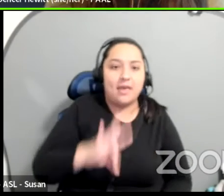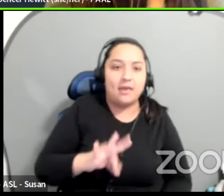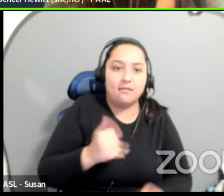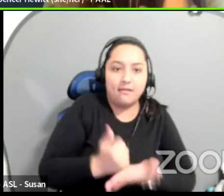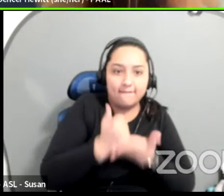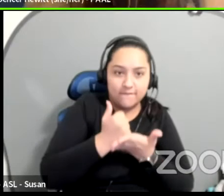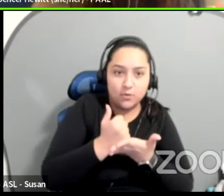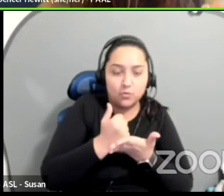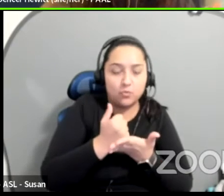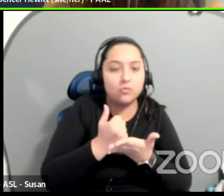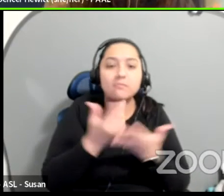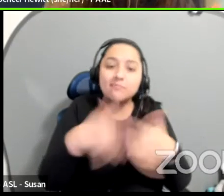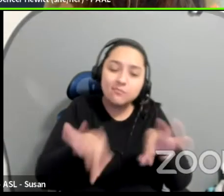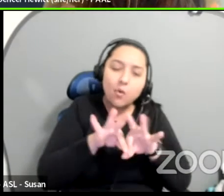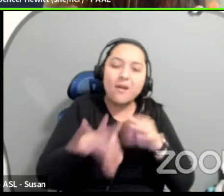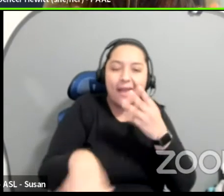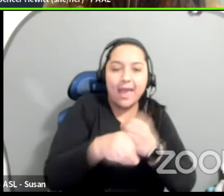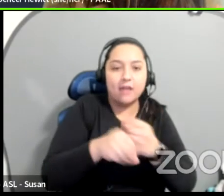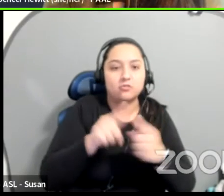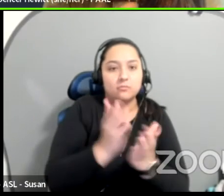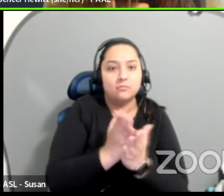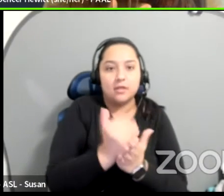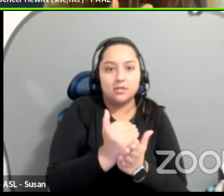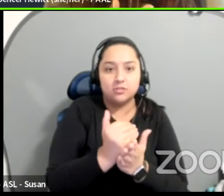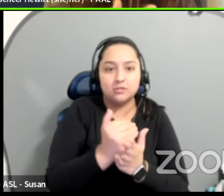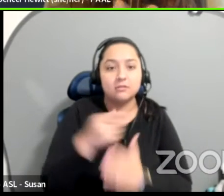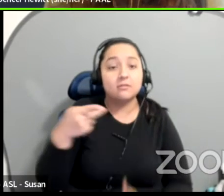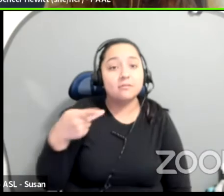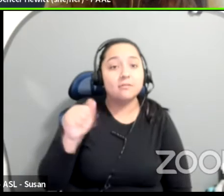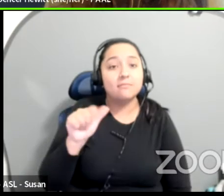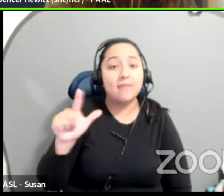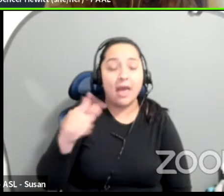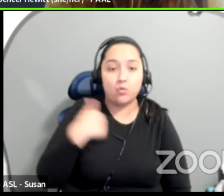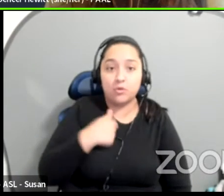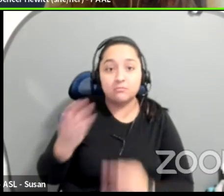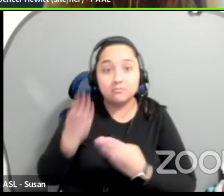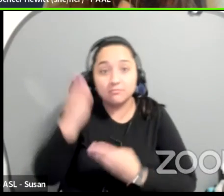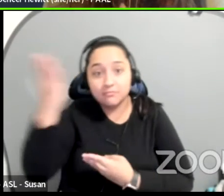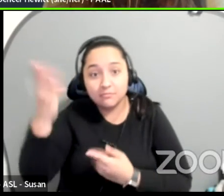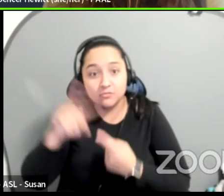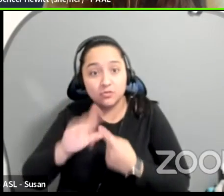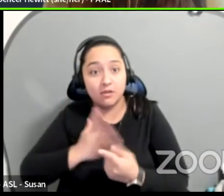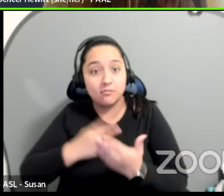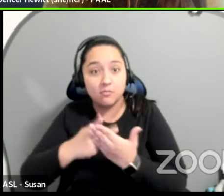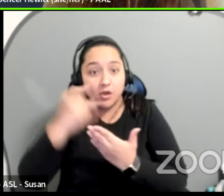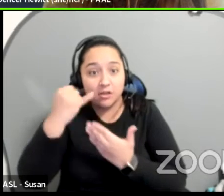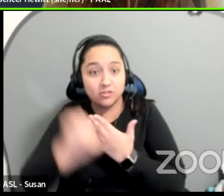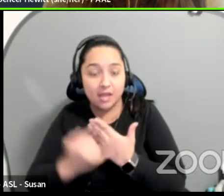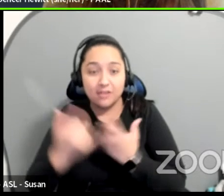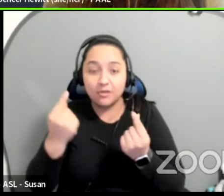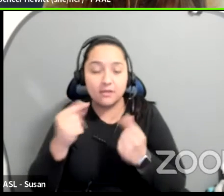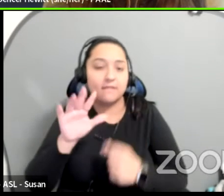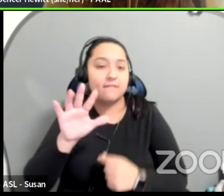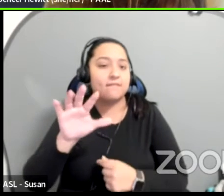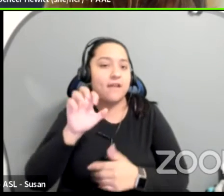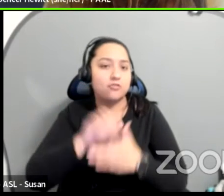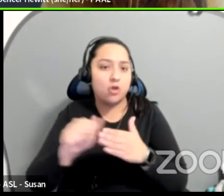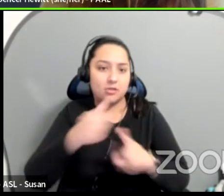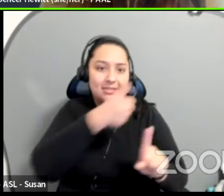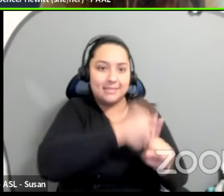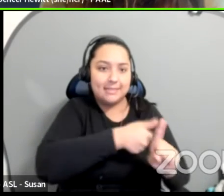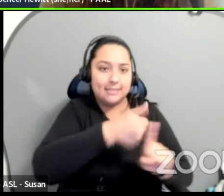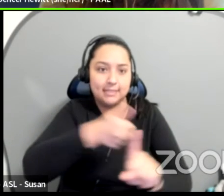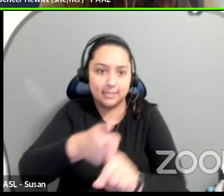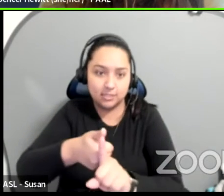item. The recommendation that Powell made to the RPI project was $500 per person, and Roberta